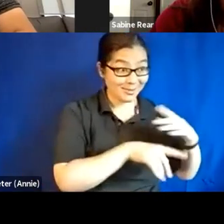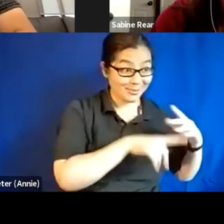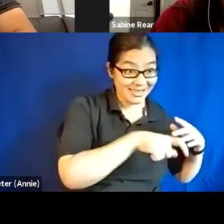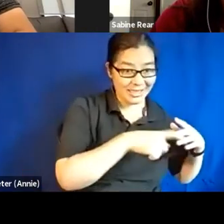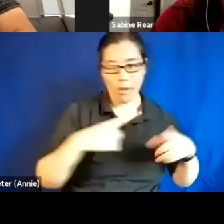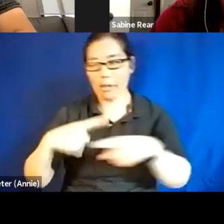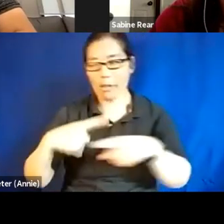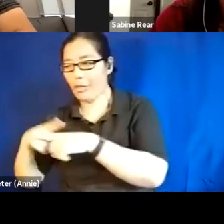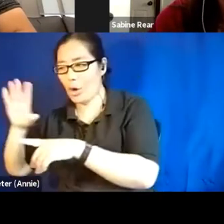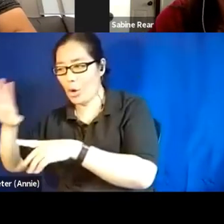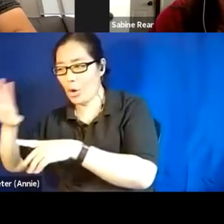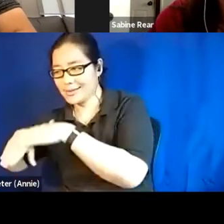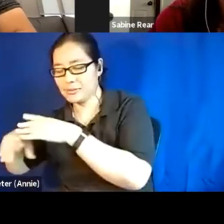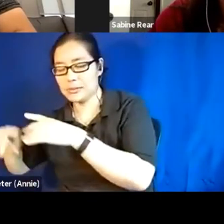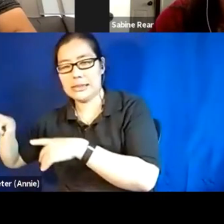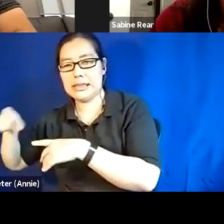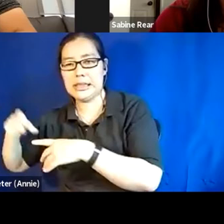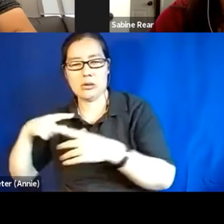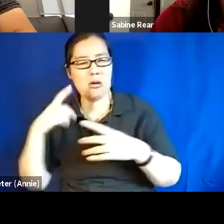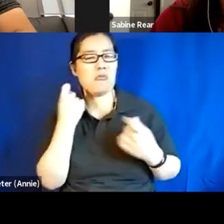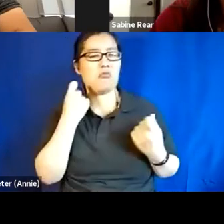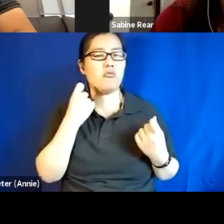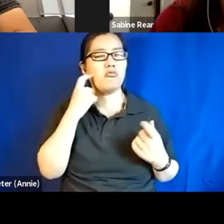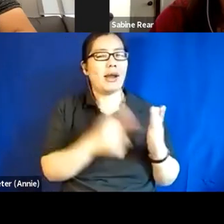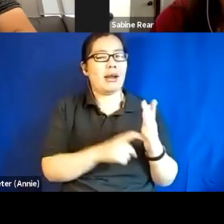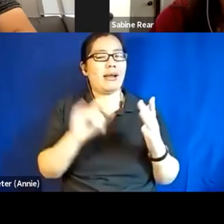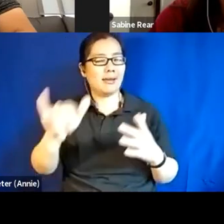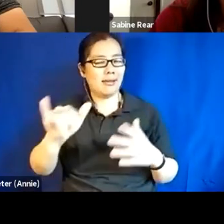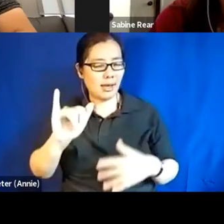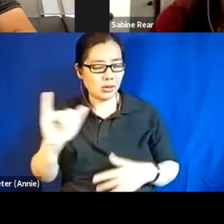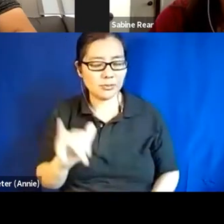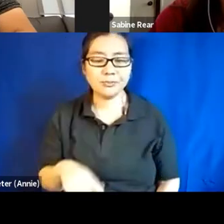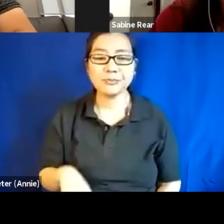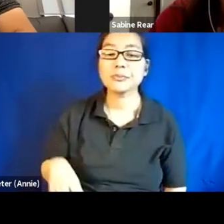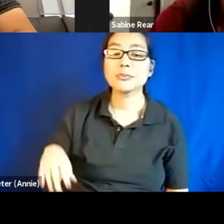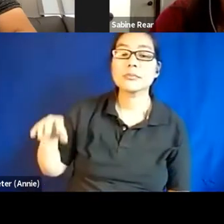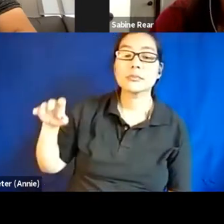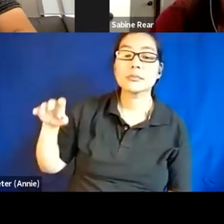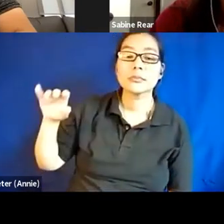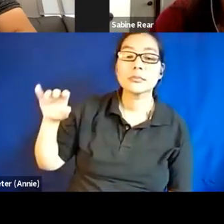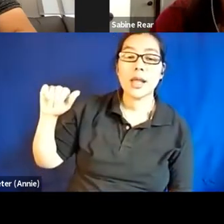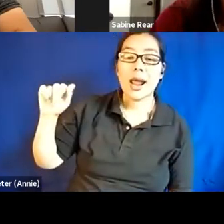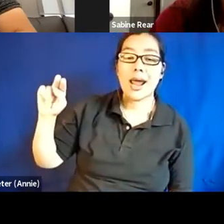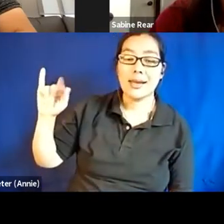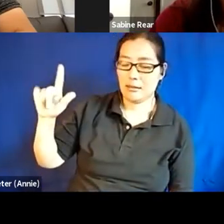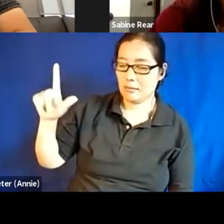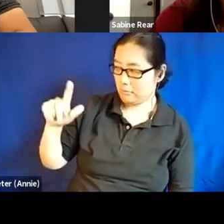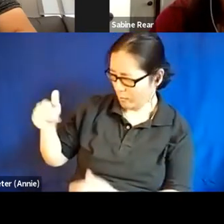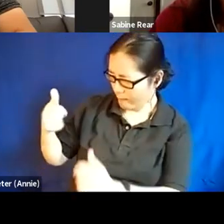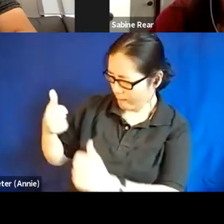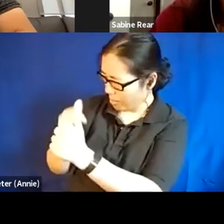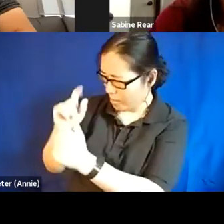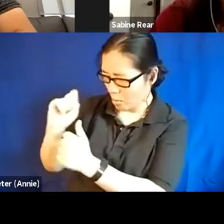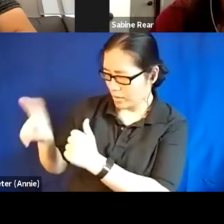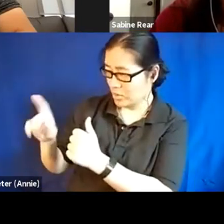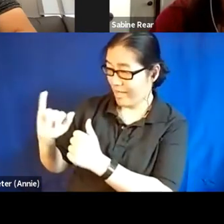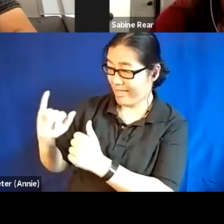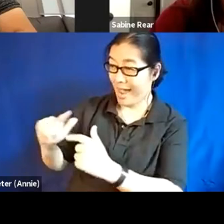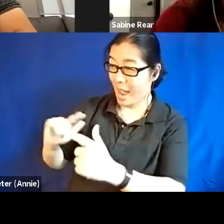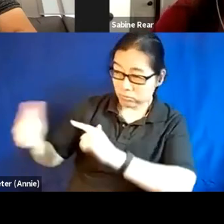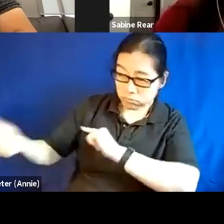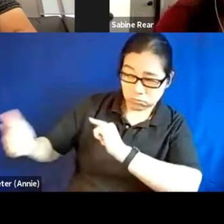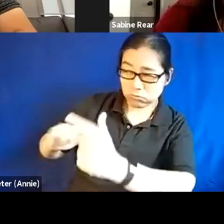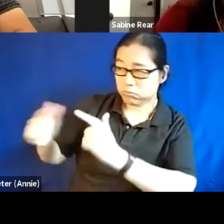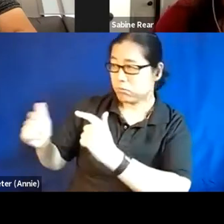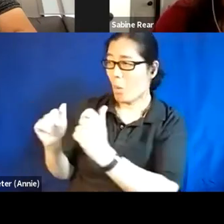navigate. Nice. Just as a follow-up based on what you just said, do you find that in that interaction and that give and take